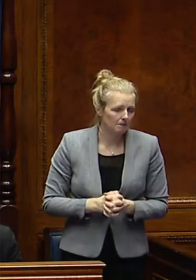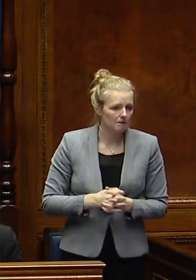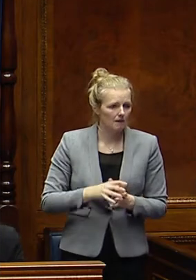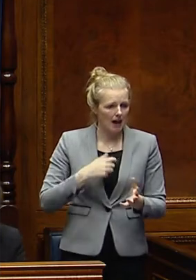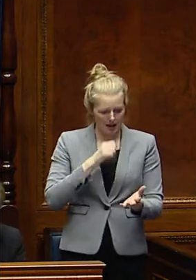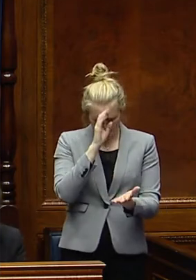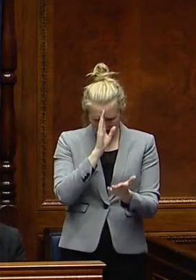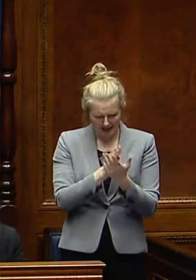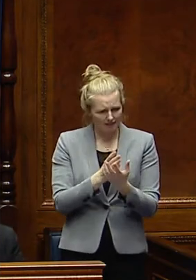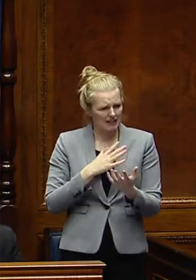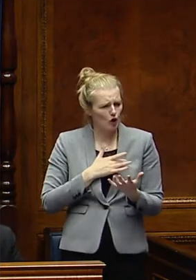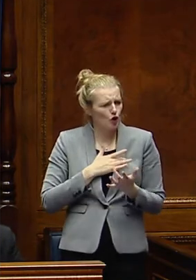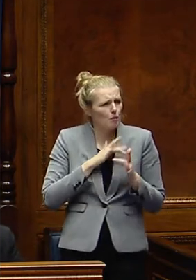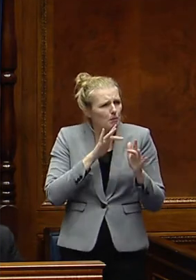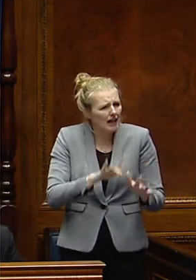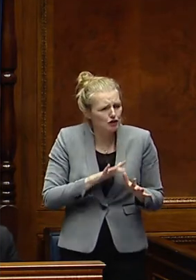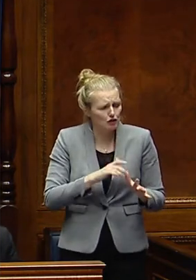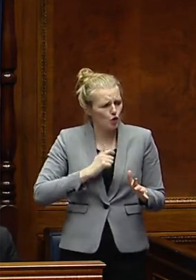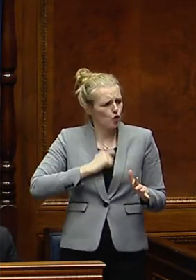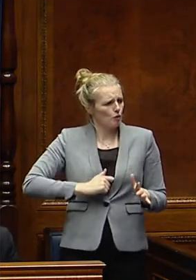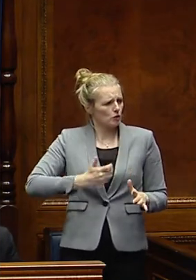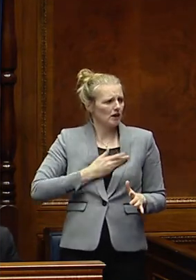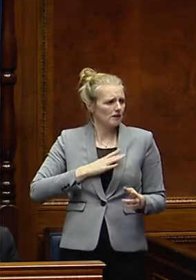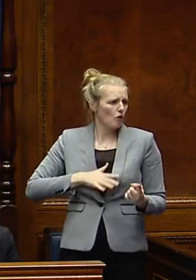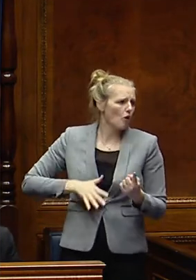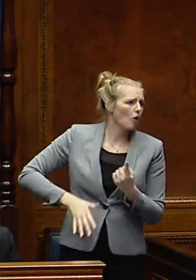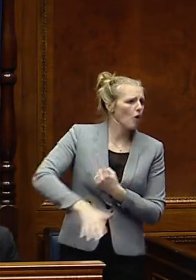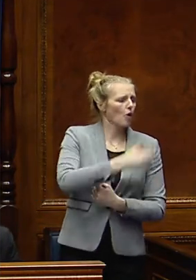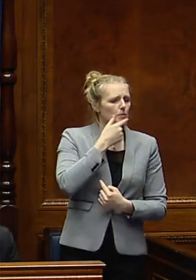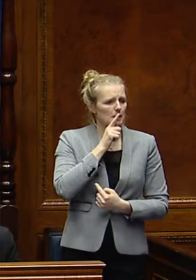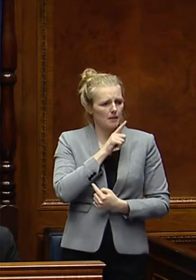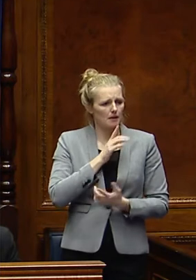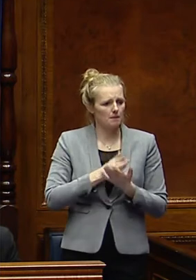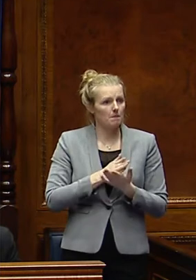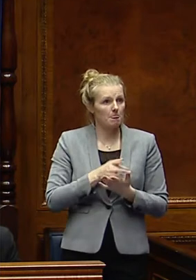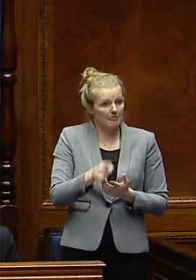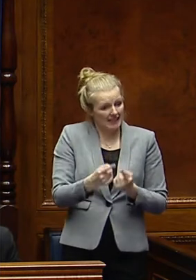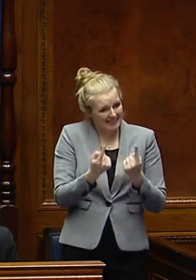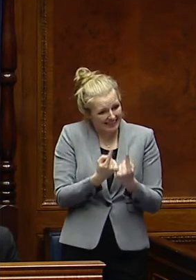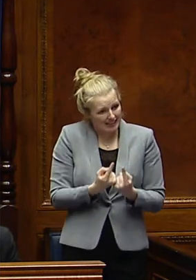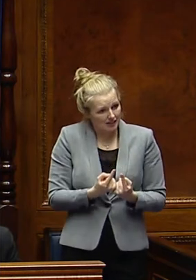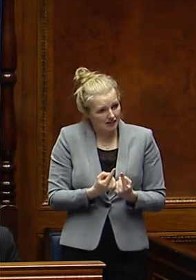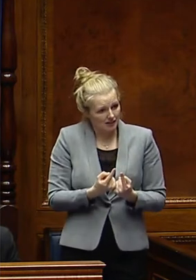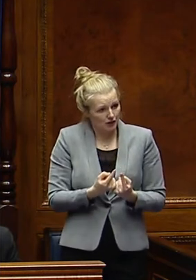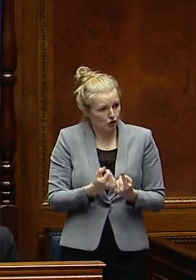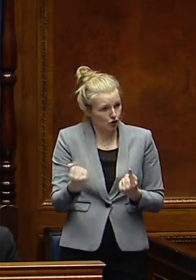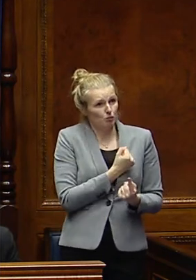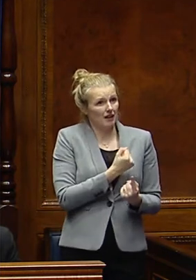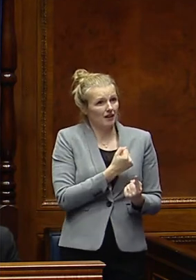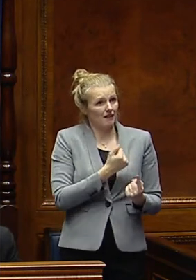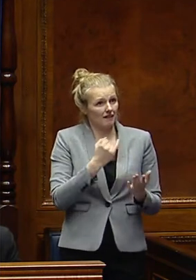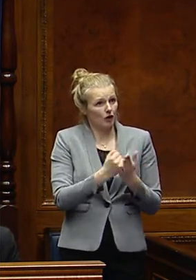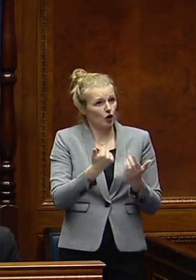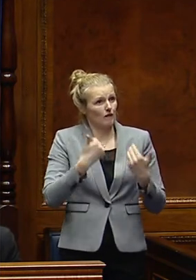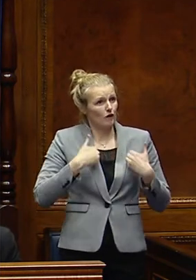believe in compassion and human rights for all of our people. Indeed, are things that are embedded not just within the Good Friday Agreement, but also